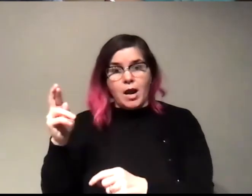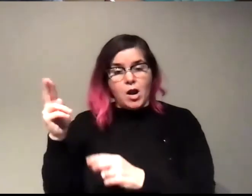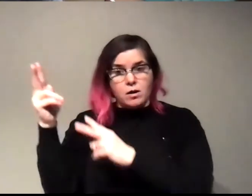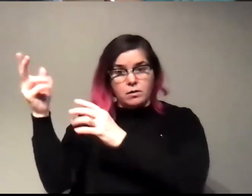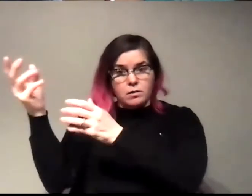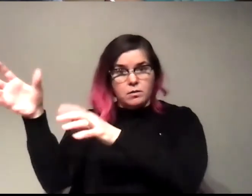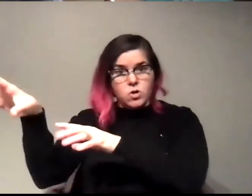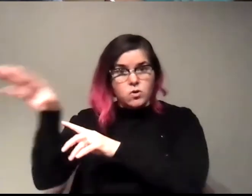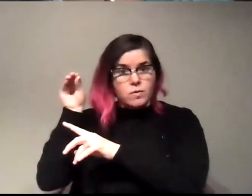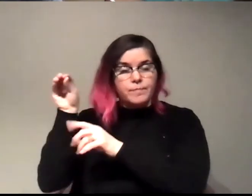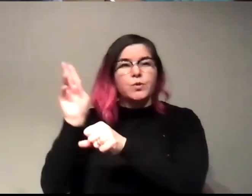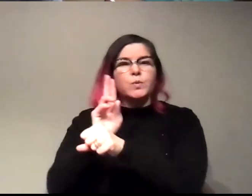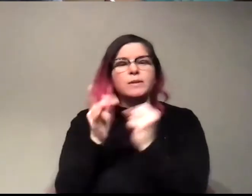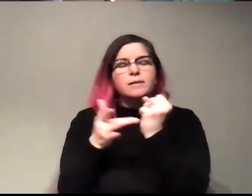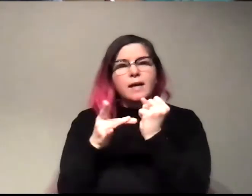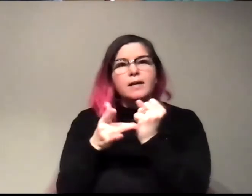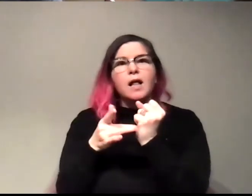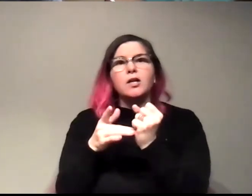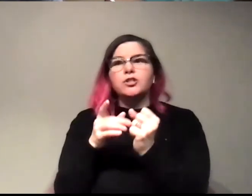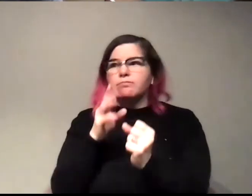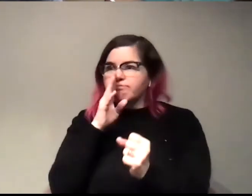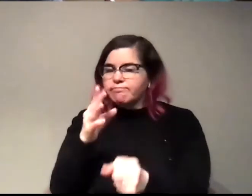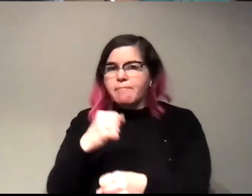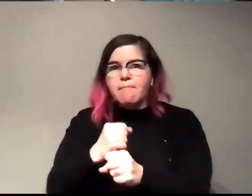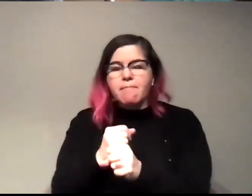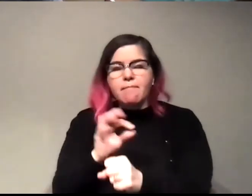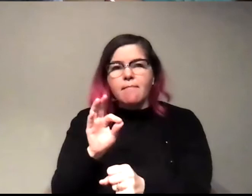use these technologies to directly make fuel from that,